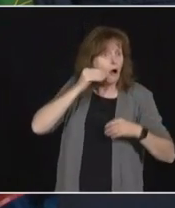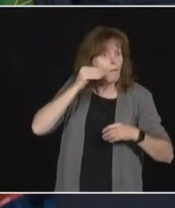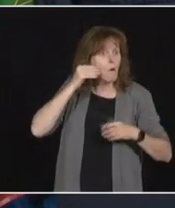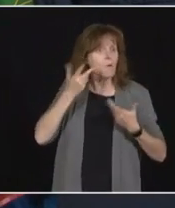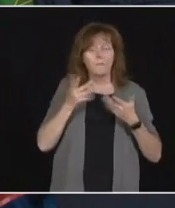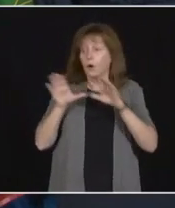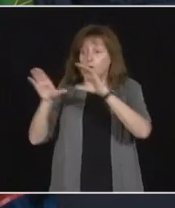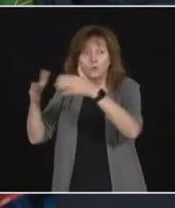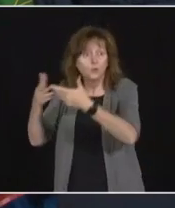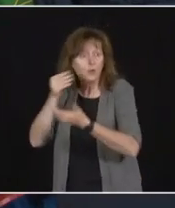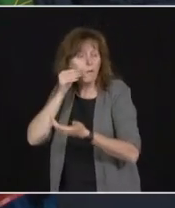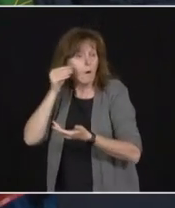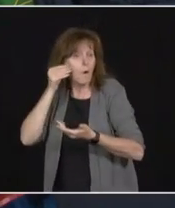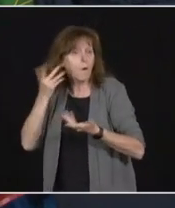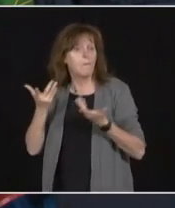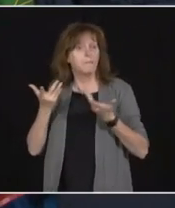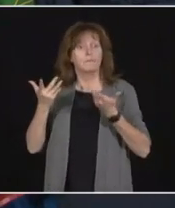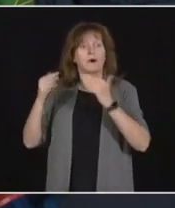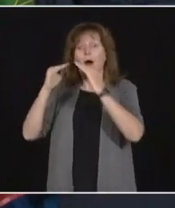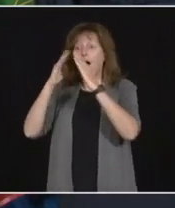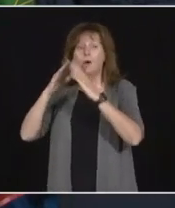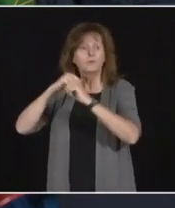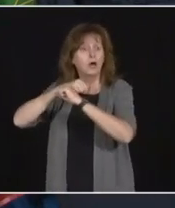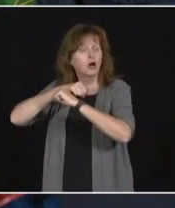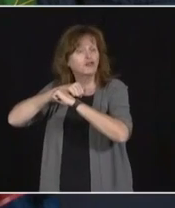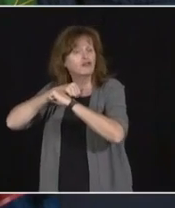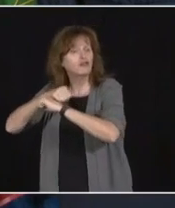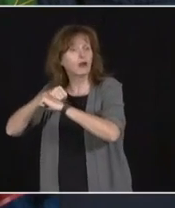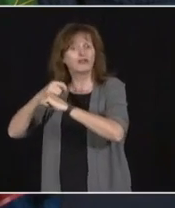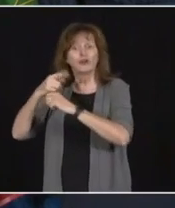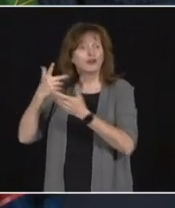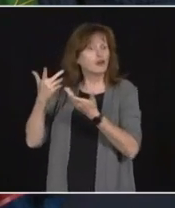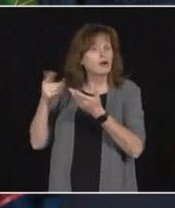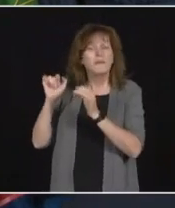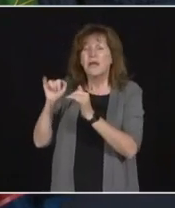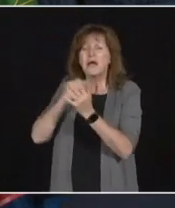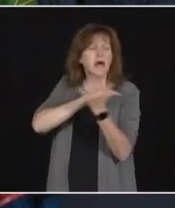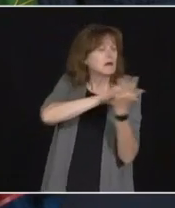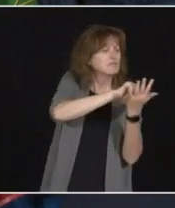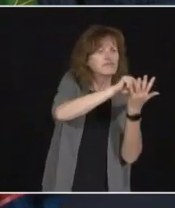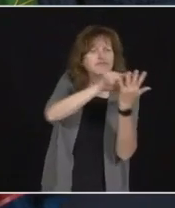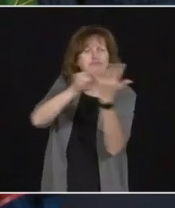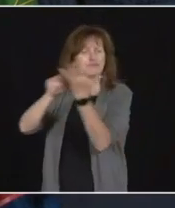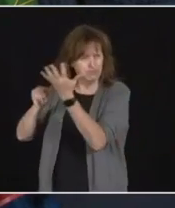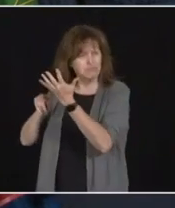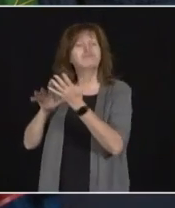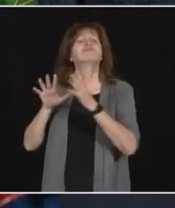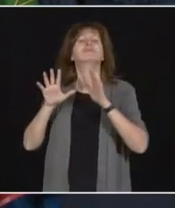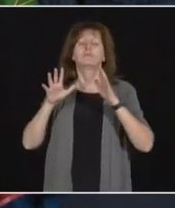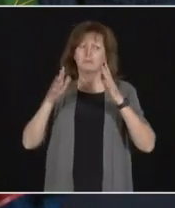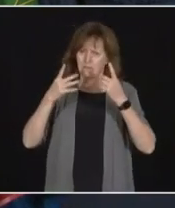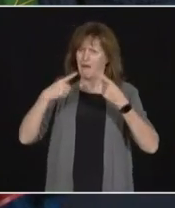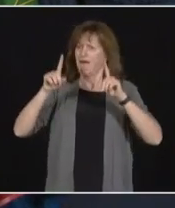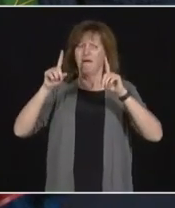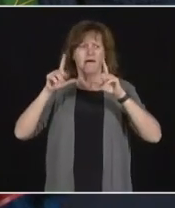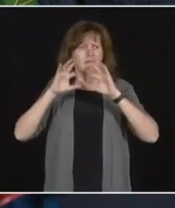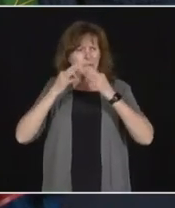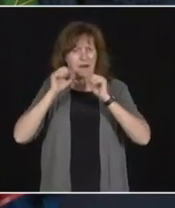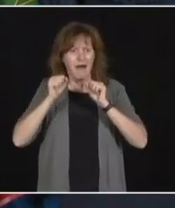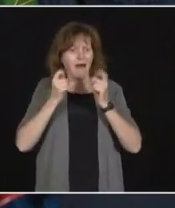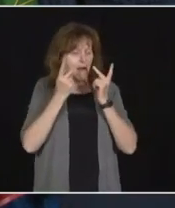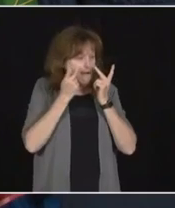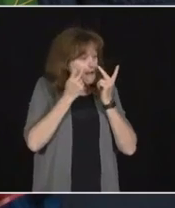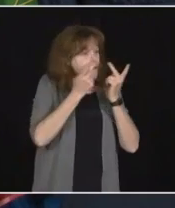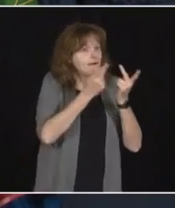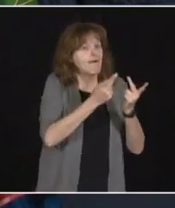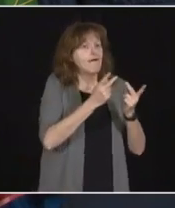That are not currently in outbreak. We need families to be able to see their loved ones. And today, we are taking the first steps.